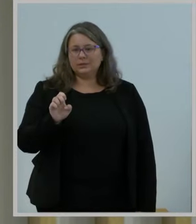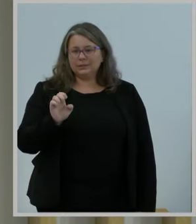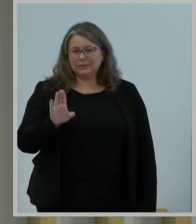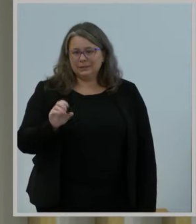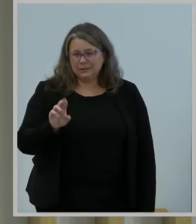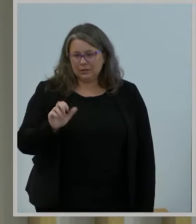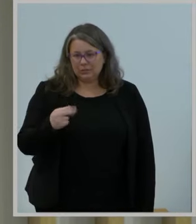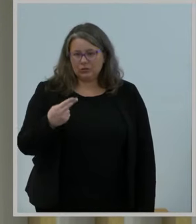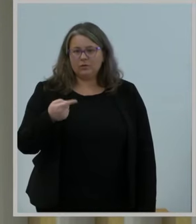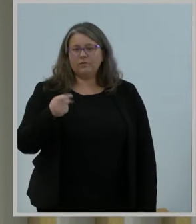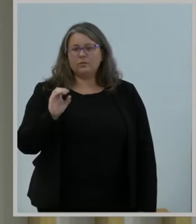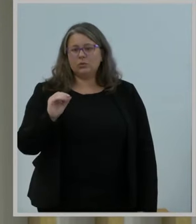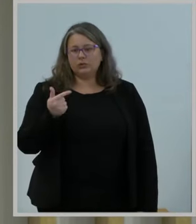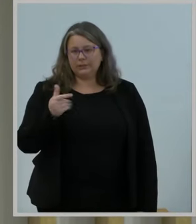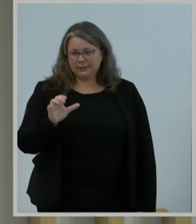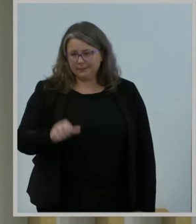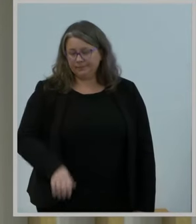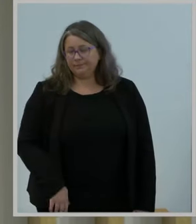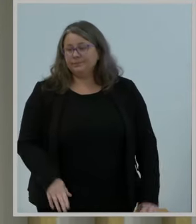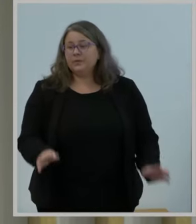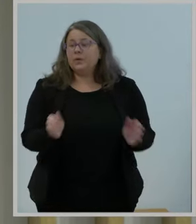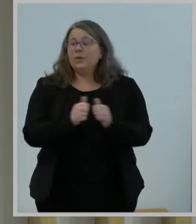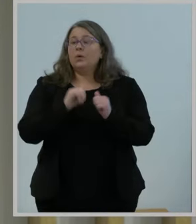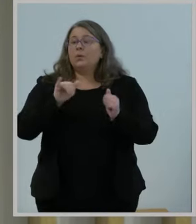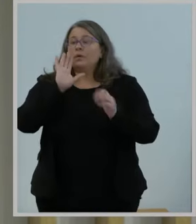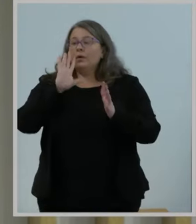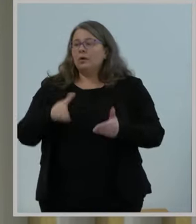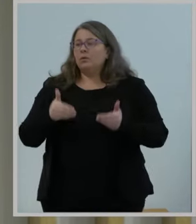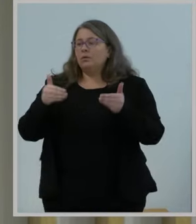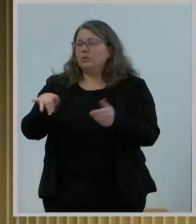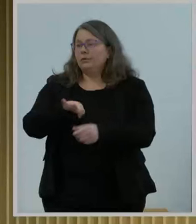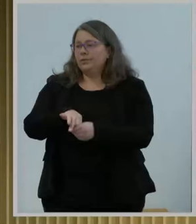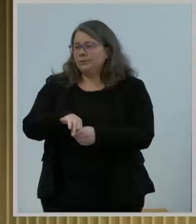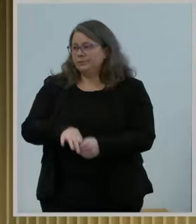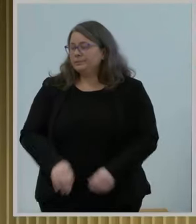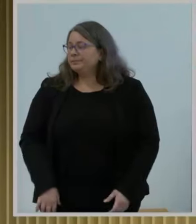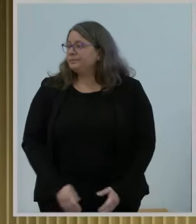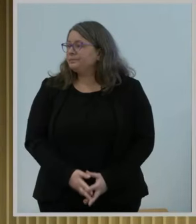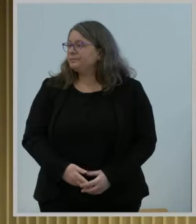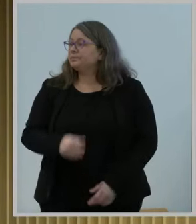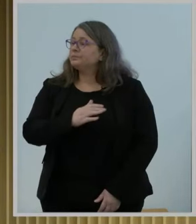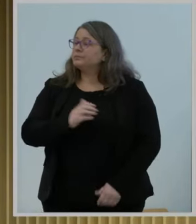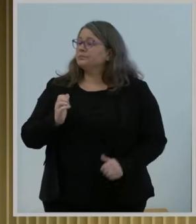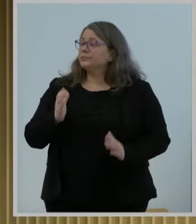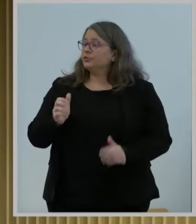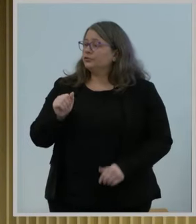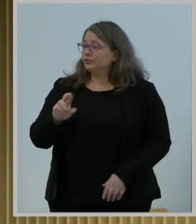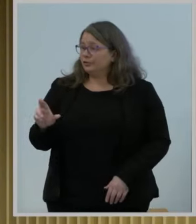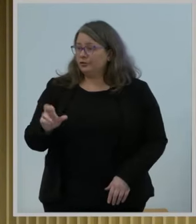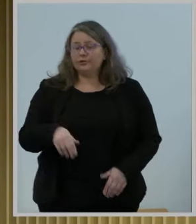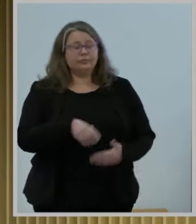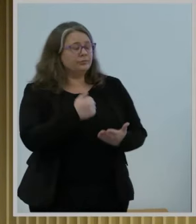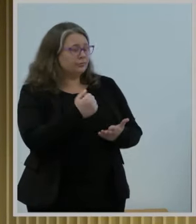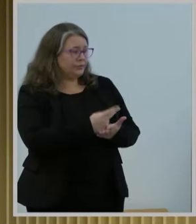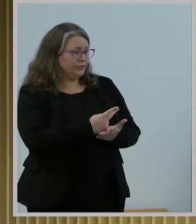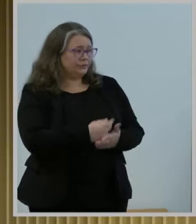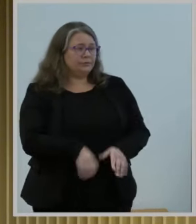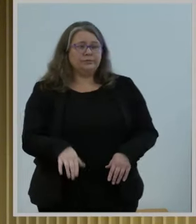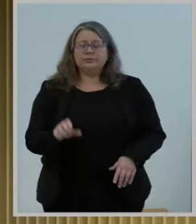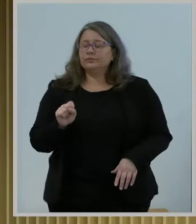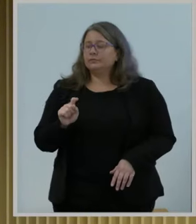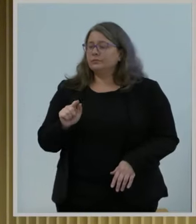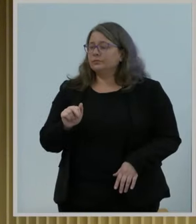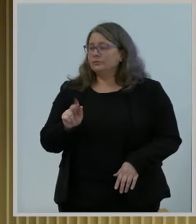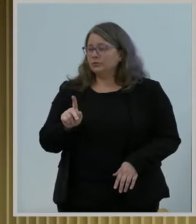of General Counsel. And with that, we will proceed to a vote on the item. Commissioner Carr? Approve. Commissioner Starks? Approve.